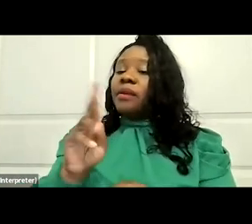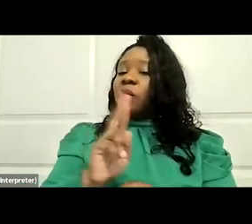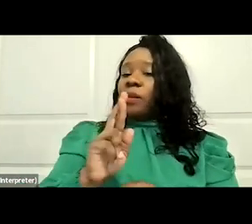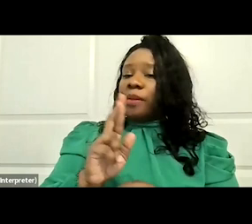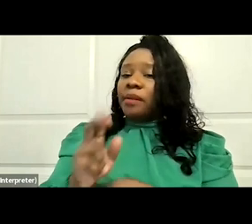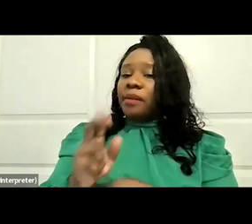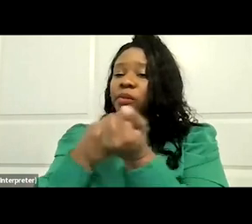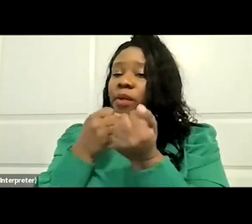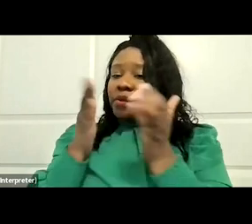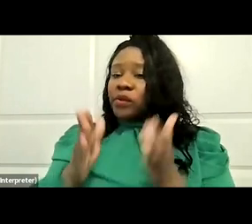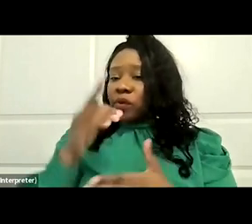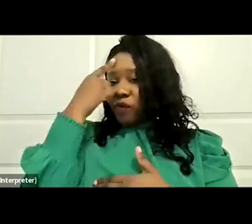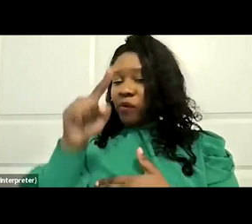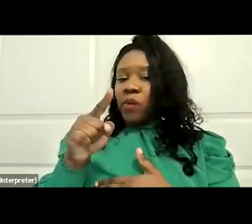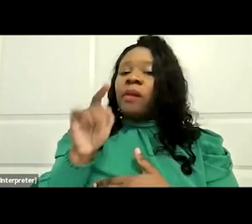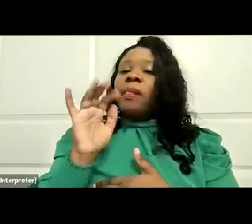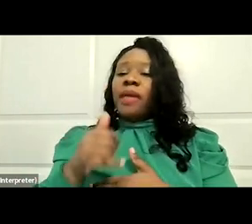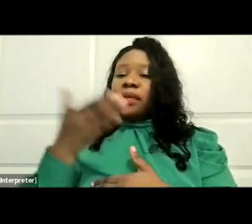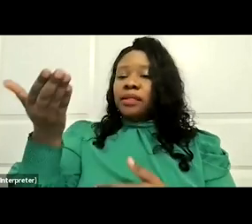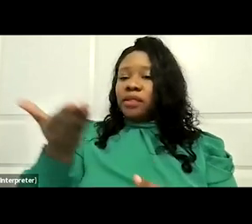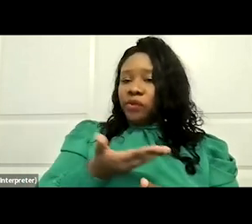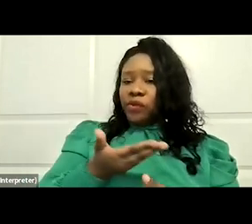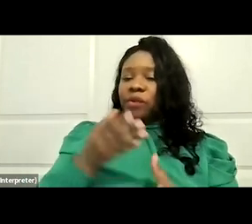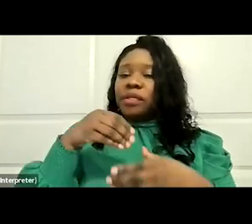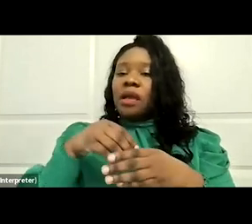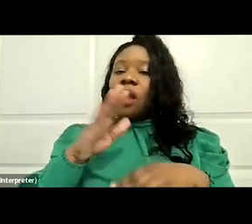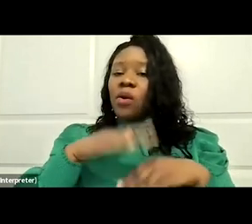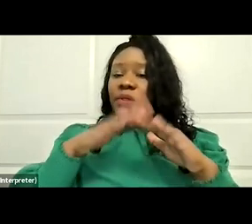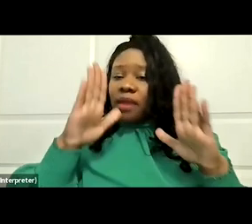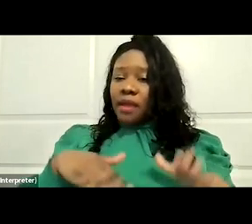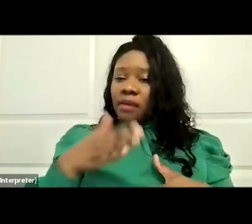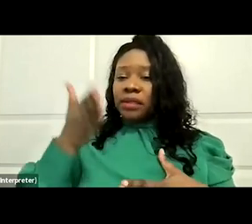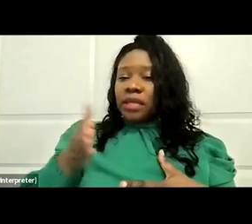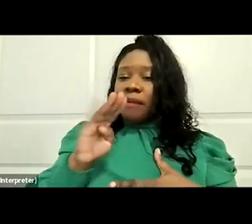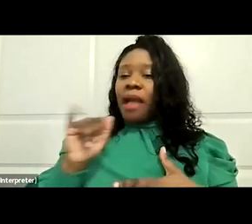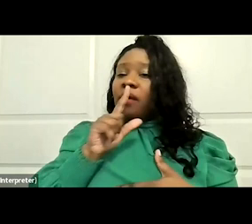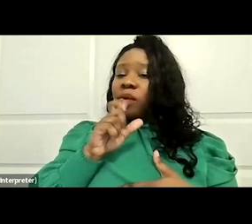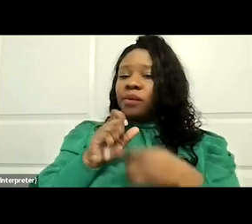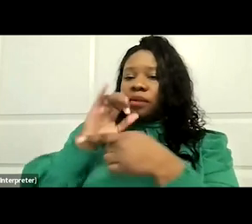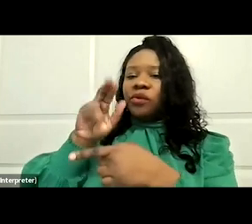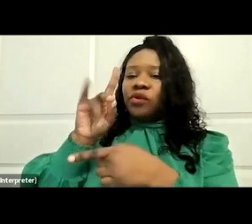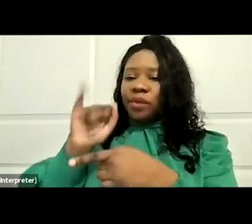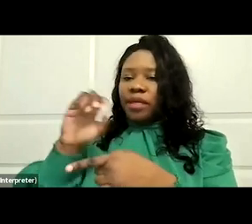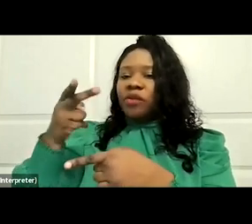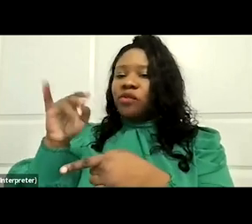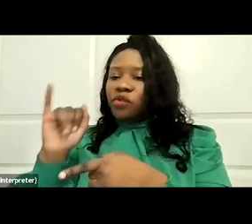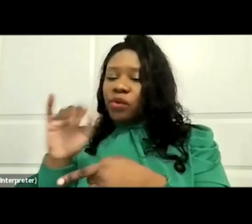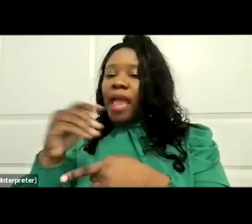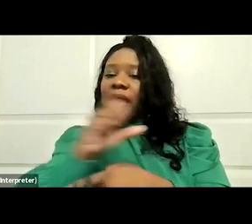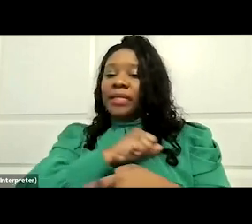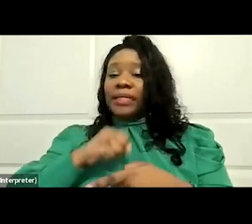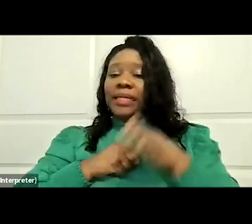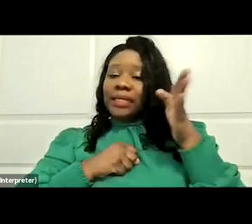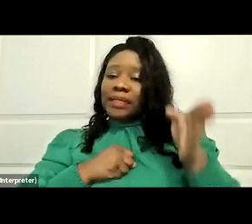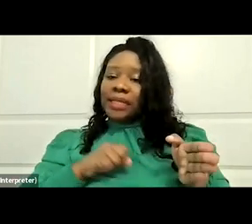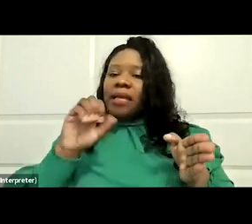It's actually been introduced on the House side by Judy Chu and then on the Senate side by Senator Mark Warner. And